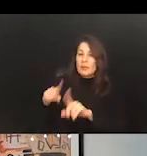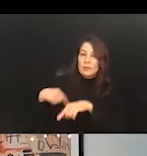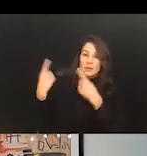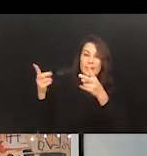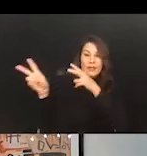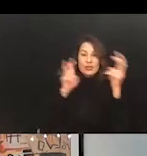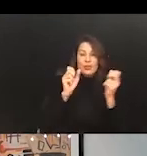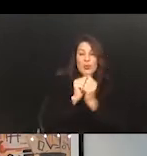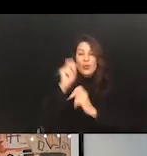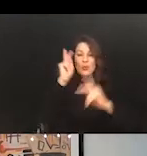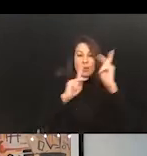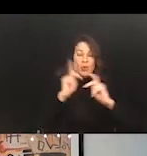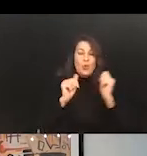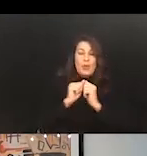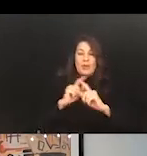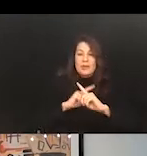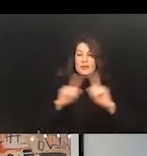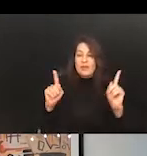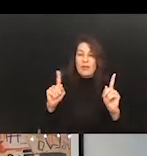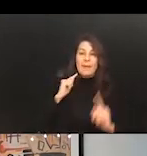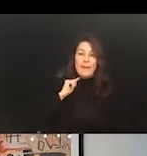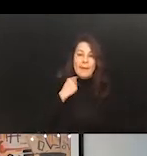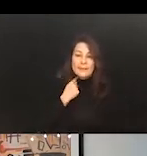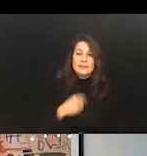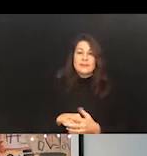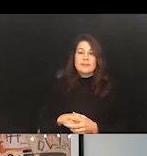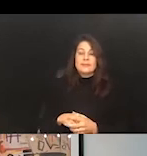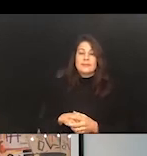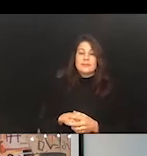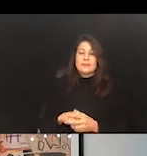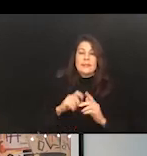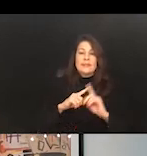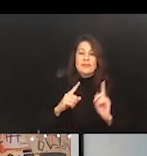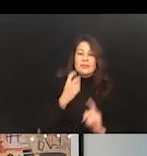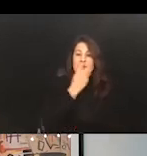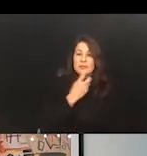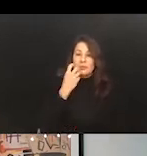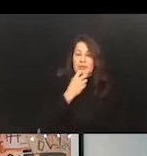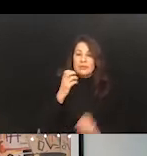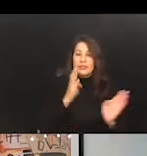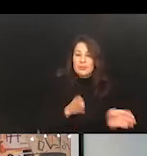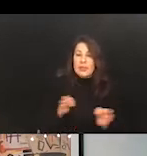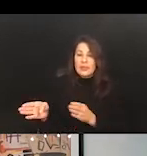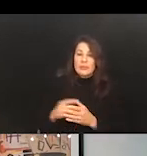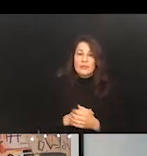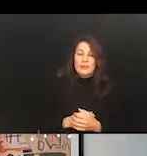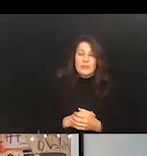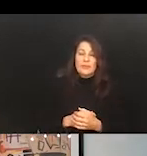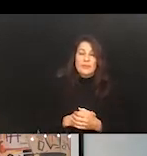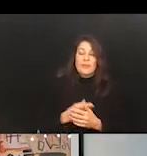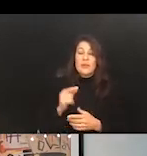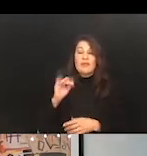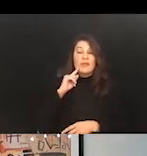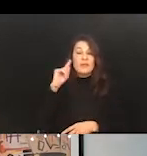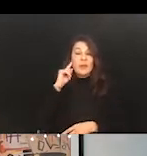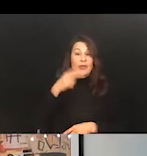up with people with different accents and again, different speech patterns. So somebody who's deaf or hard of hearing may